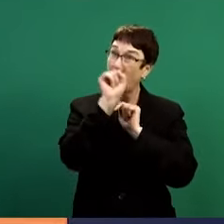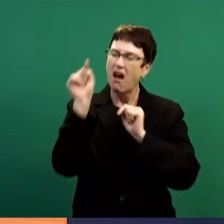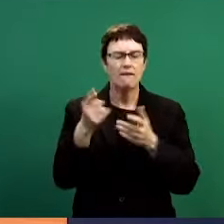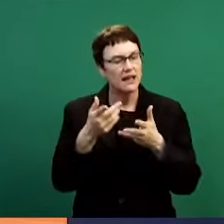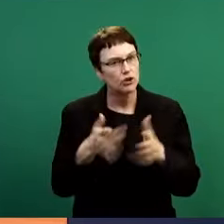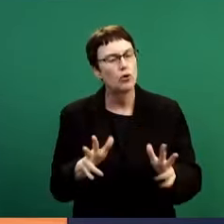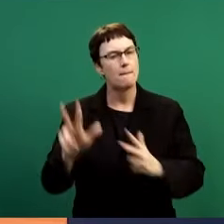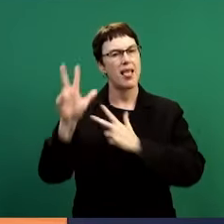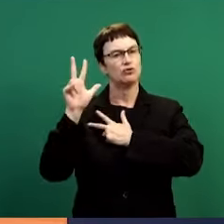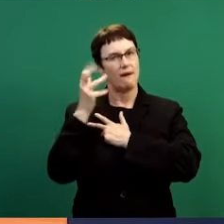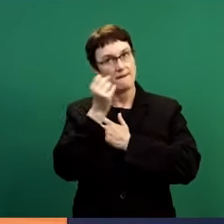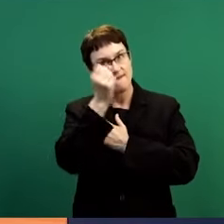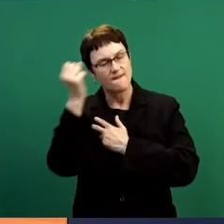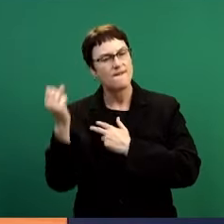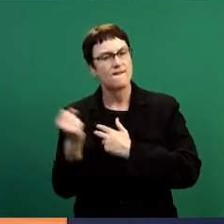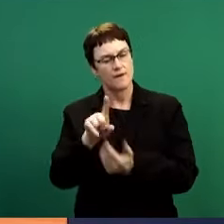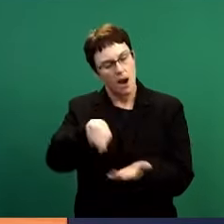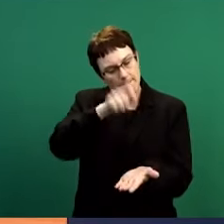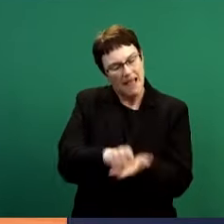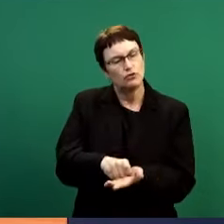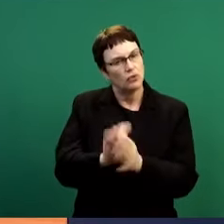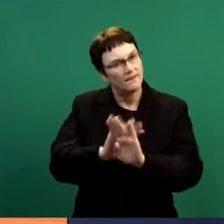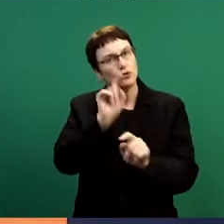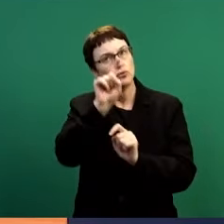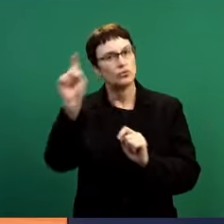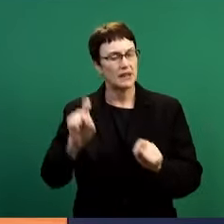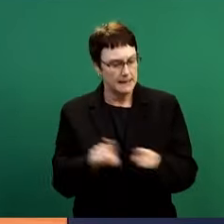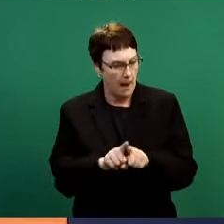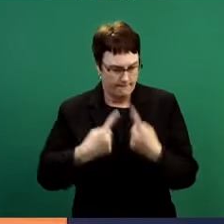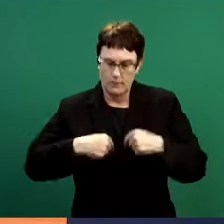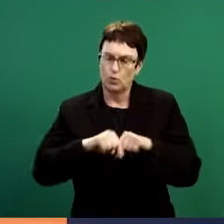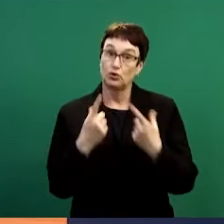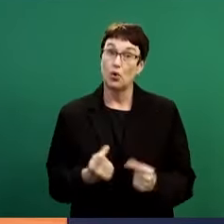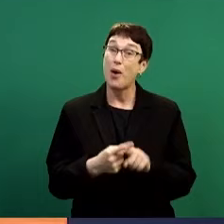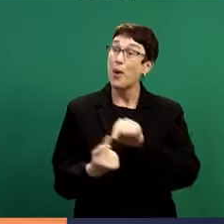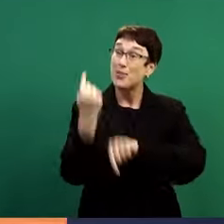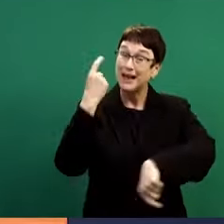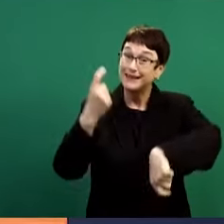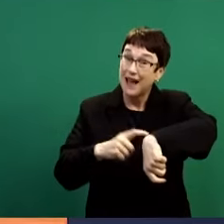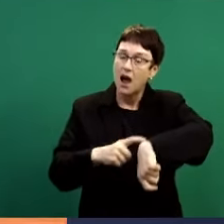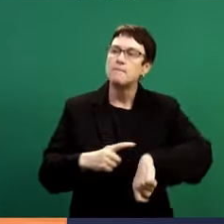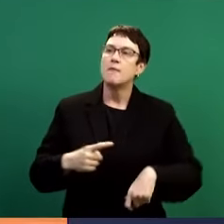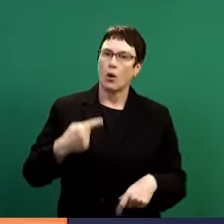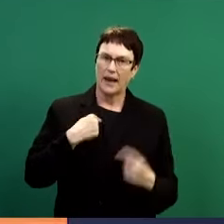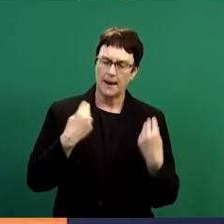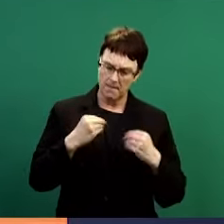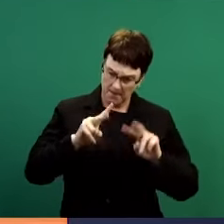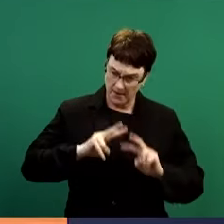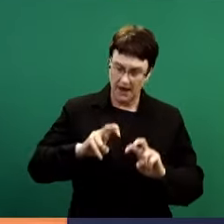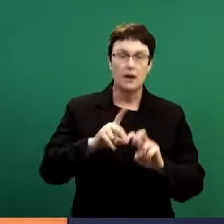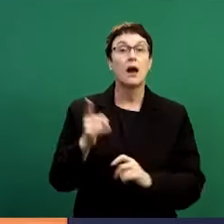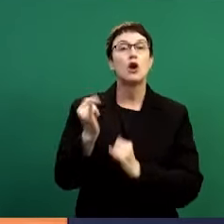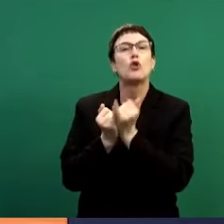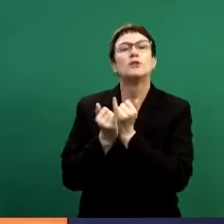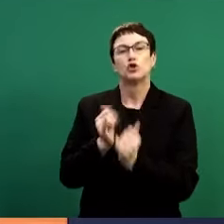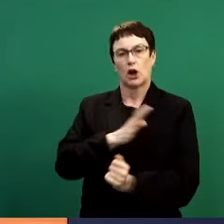nature. And we were busy with that inquiry, the Competitions Commission approached us and